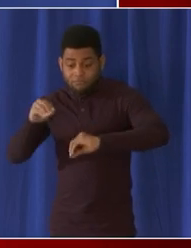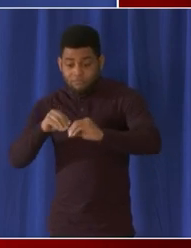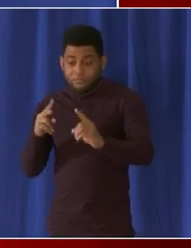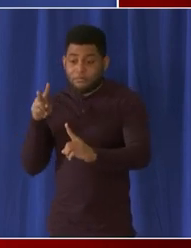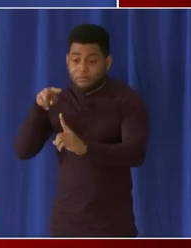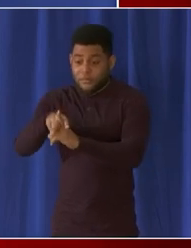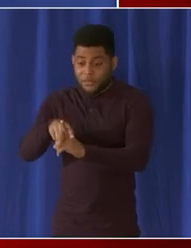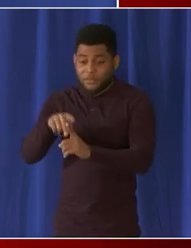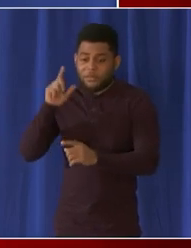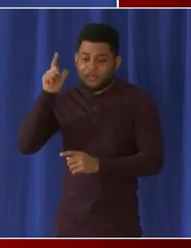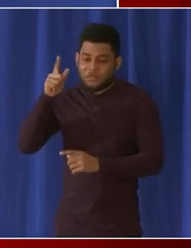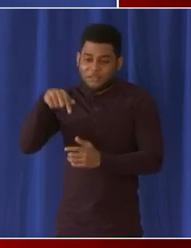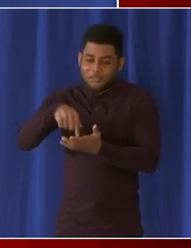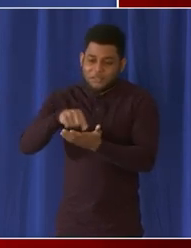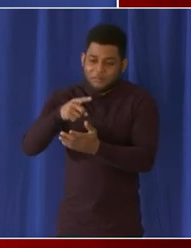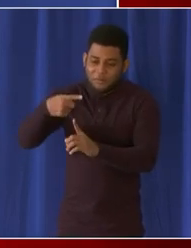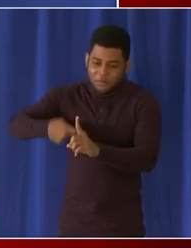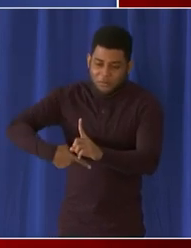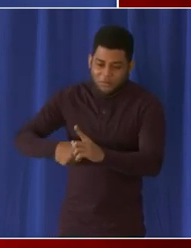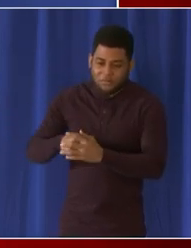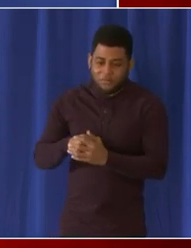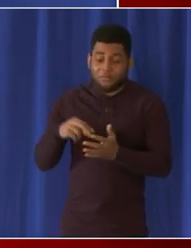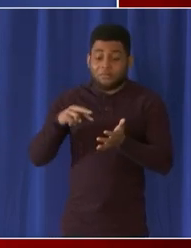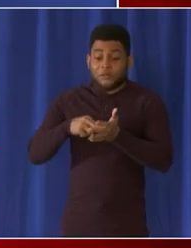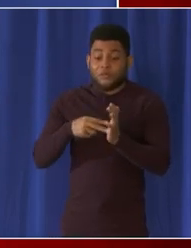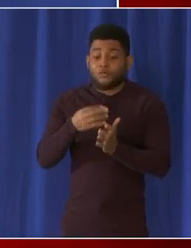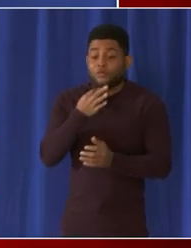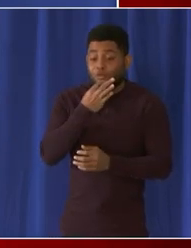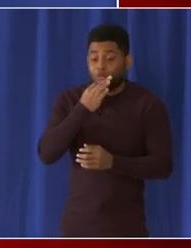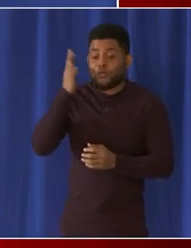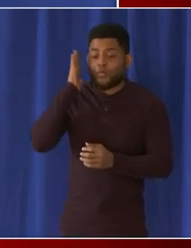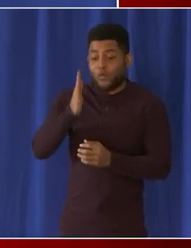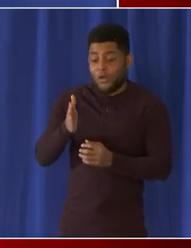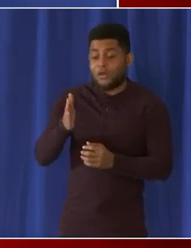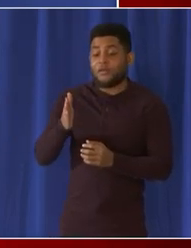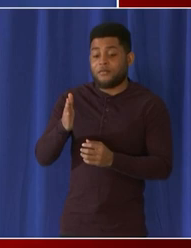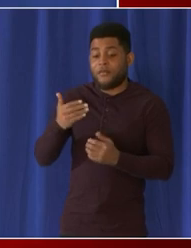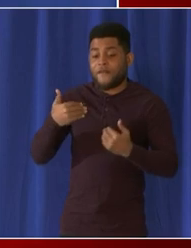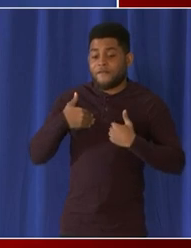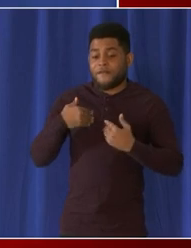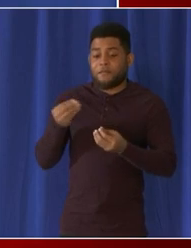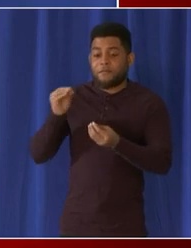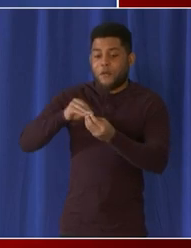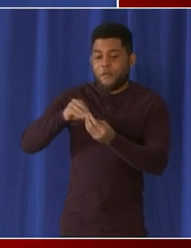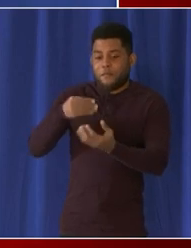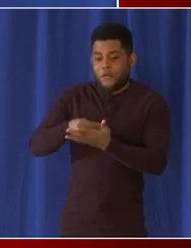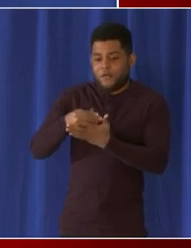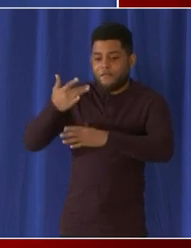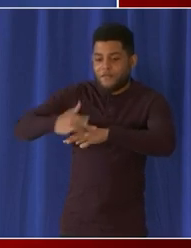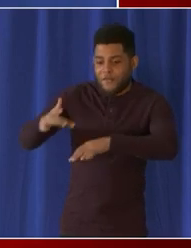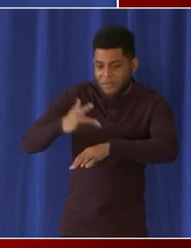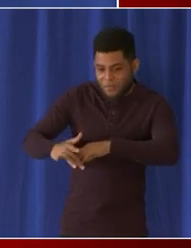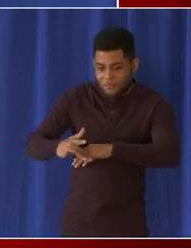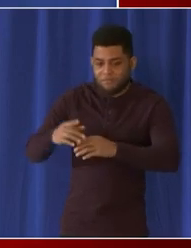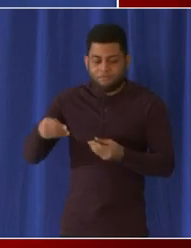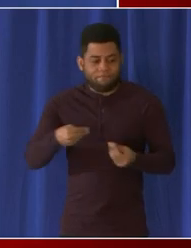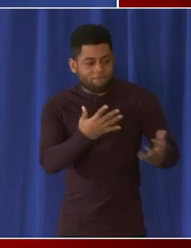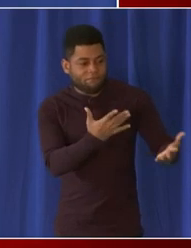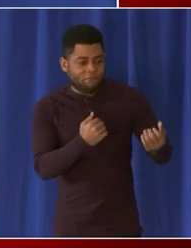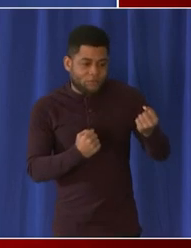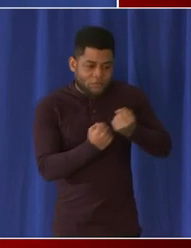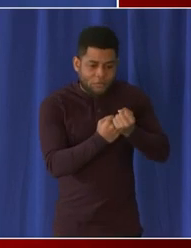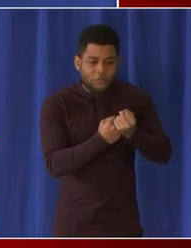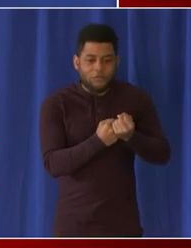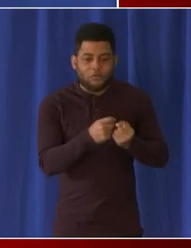be filed later this month so we'll make another request for reallocation uh which will help us uh bolster pre-pandemic